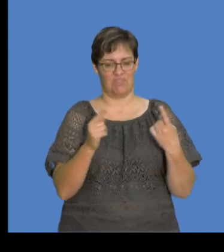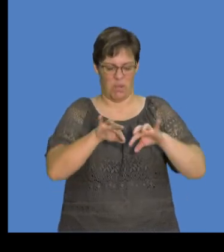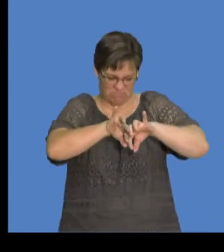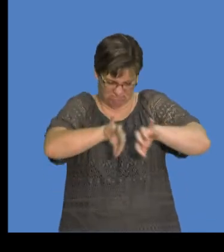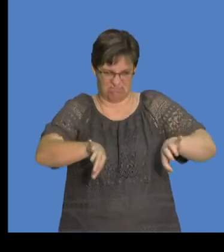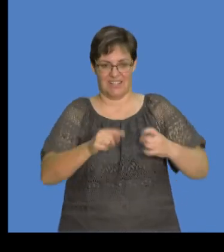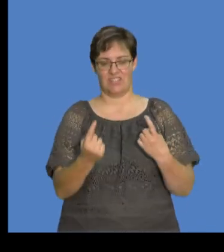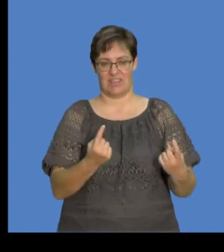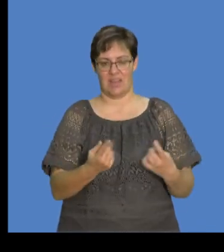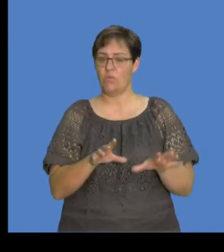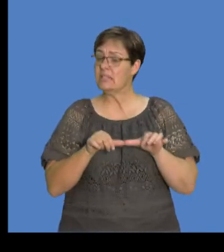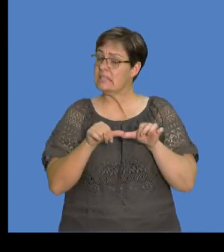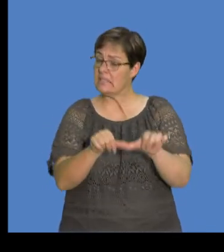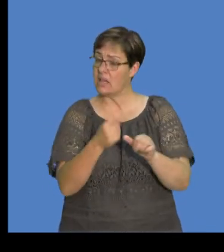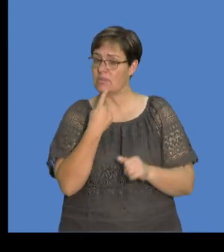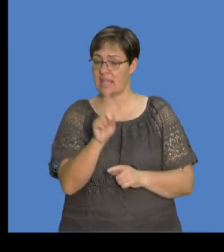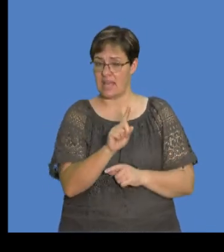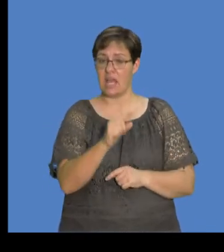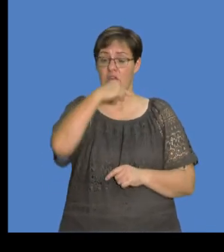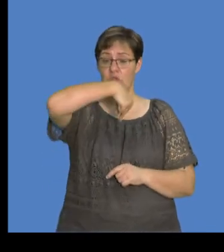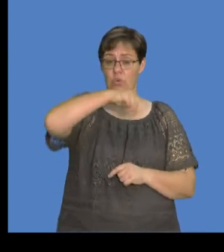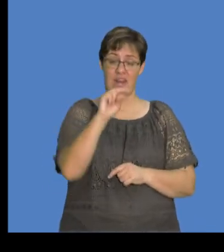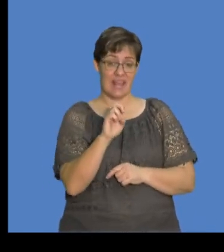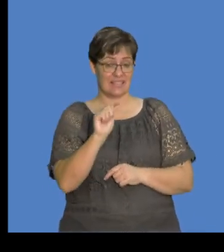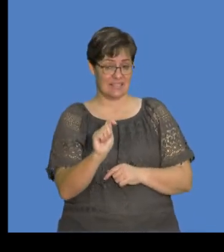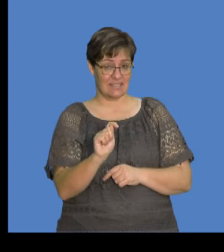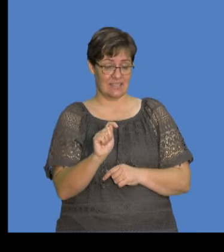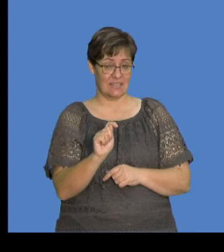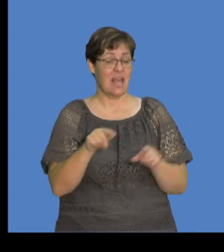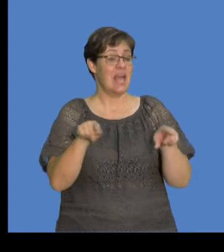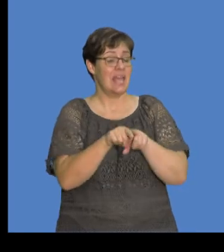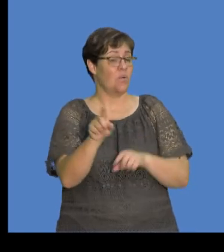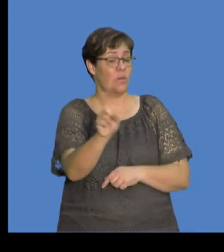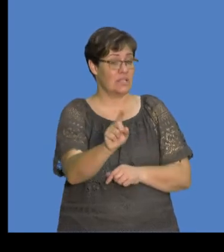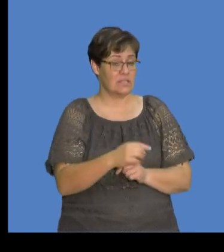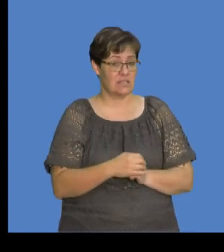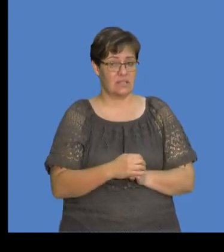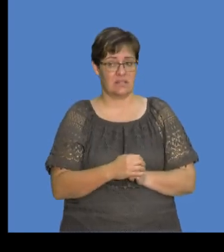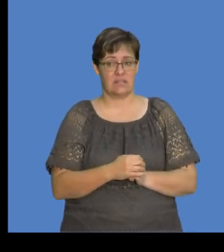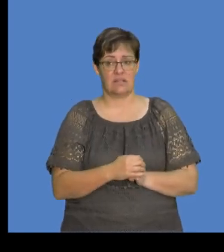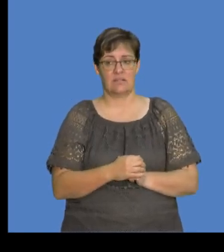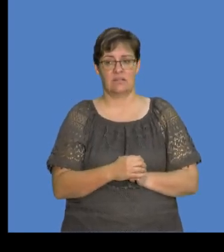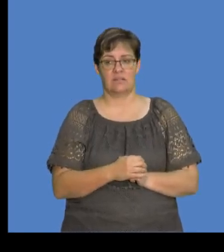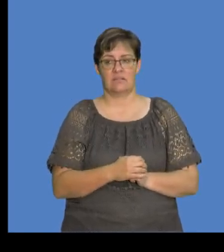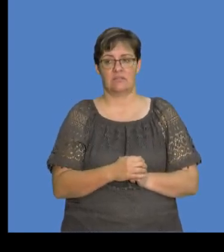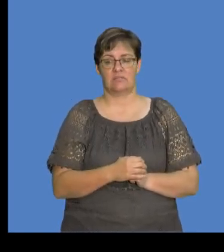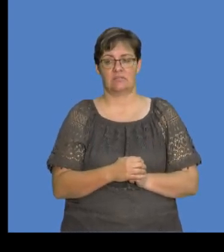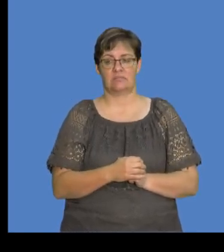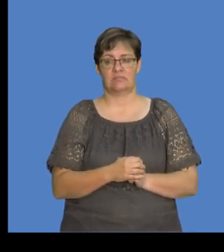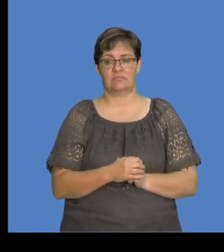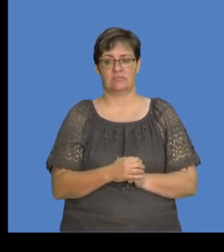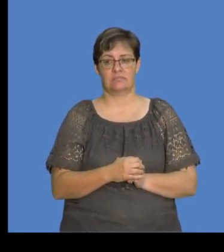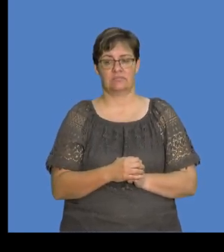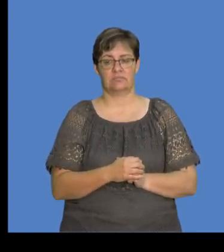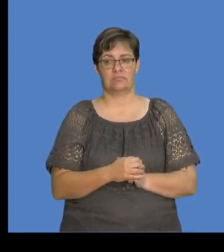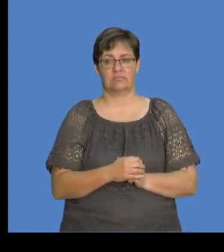But still, we maintain that Q net is equals to, okay, that's still our Q1 and